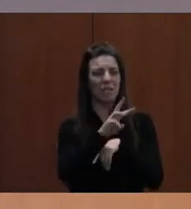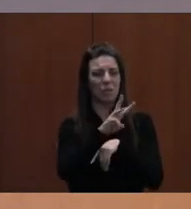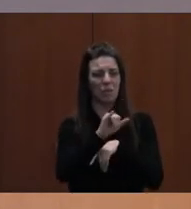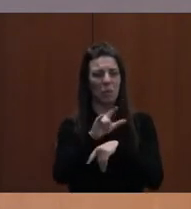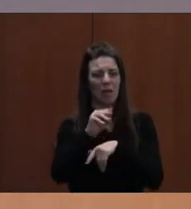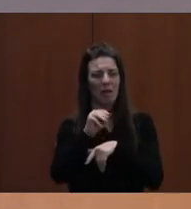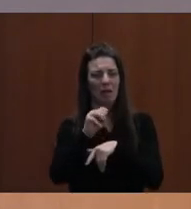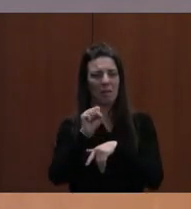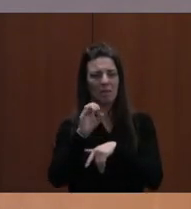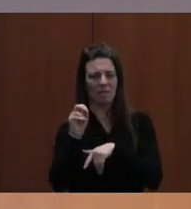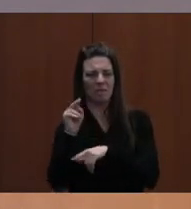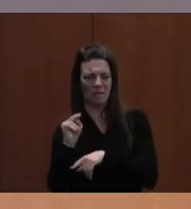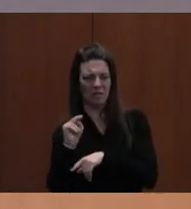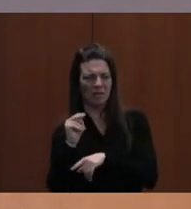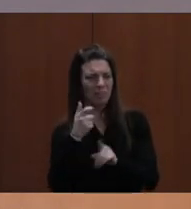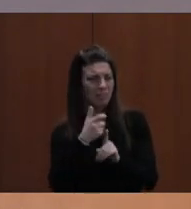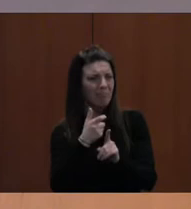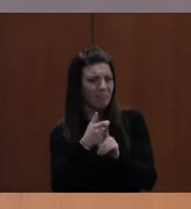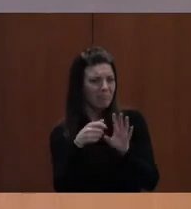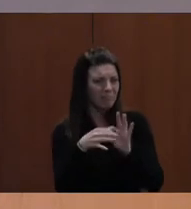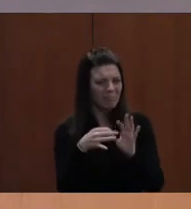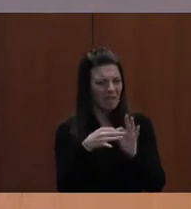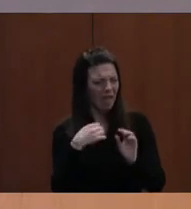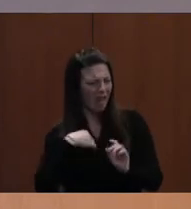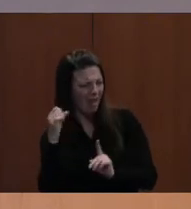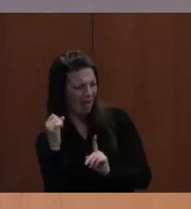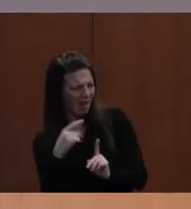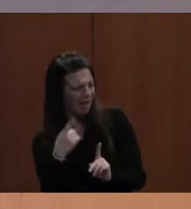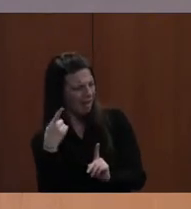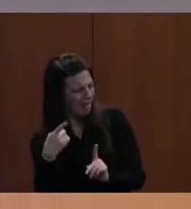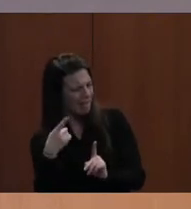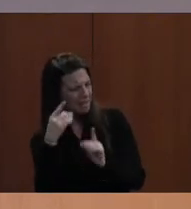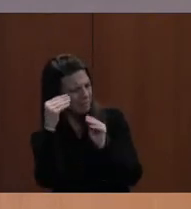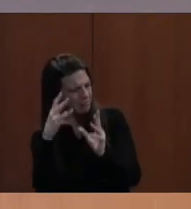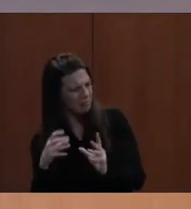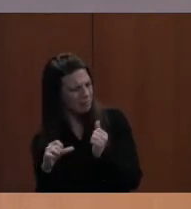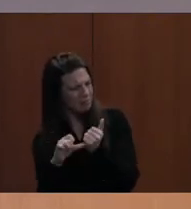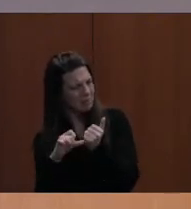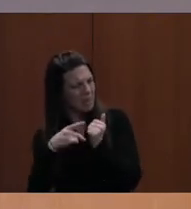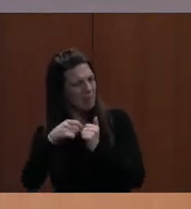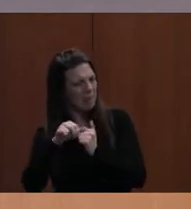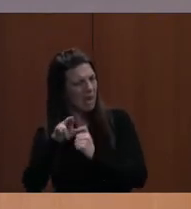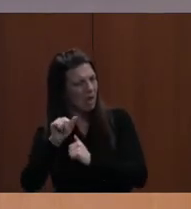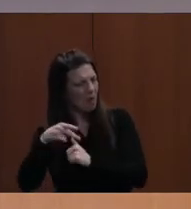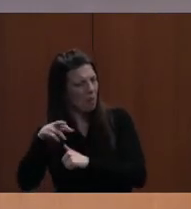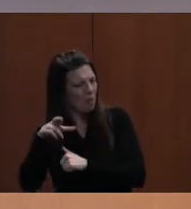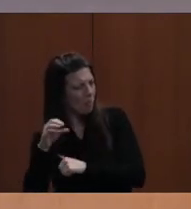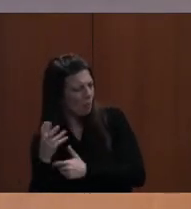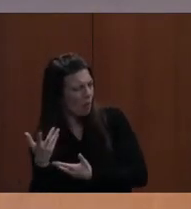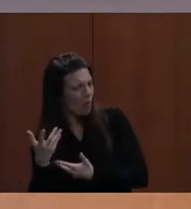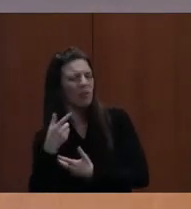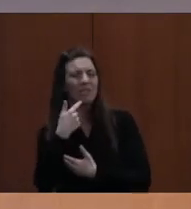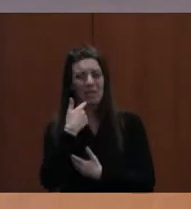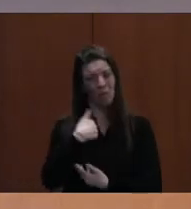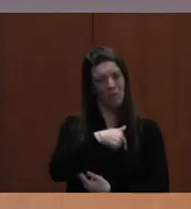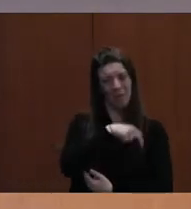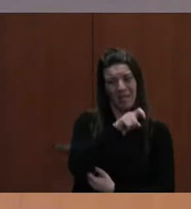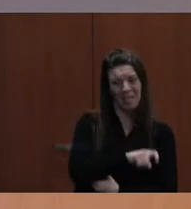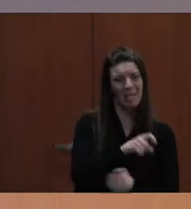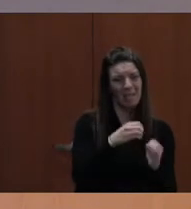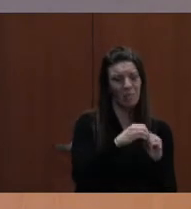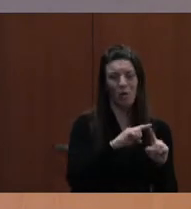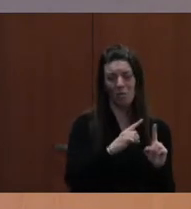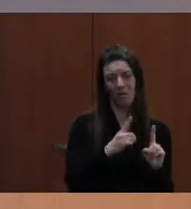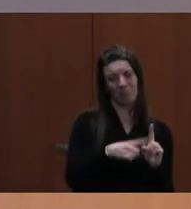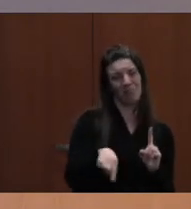the fact that when I asked her about pair-pro, she said we could use more, but she said there's nobody willing